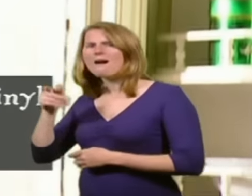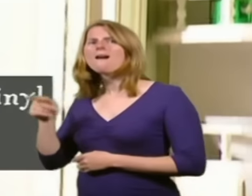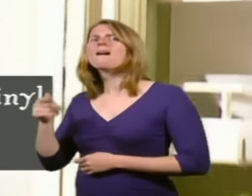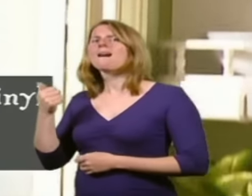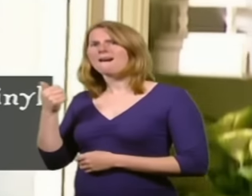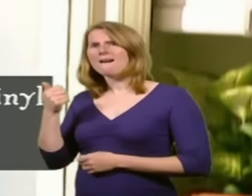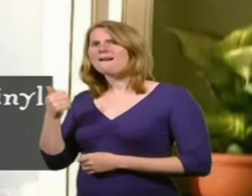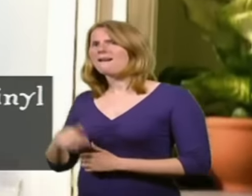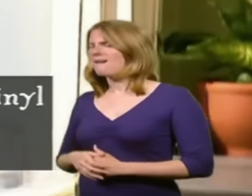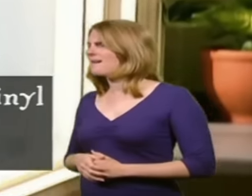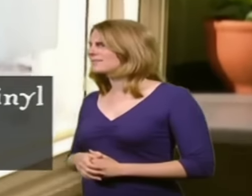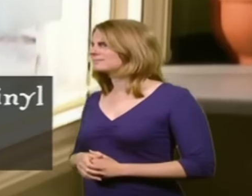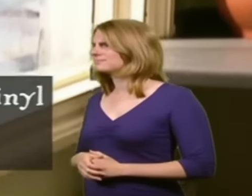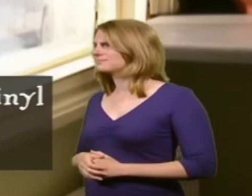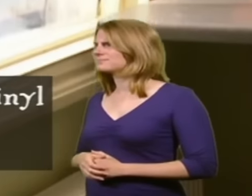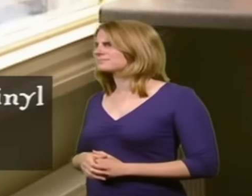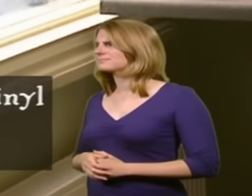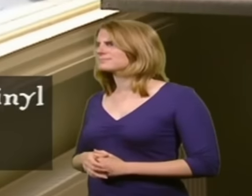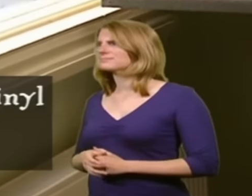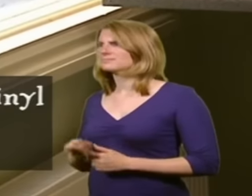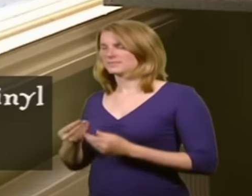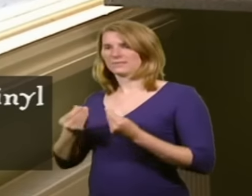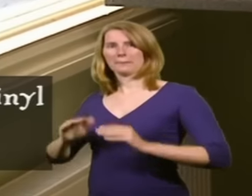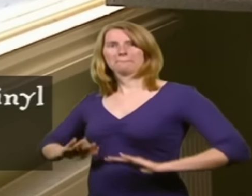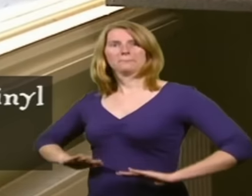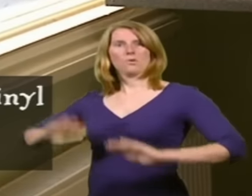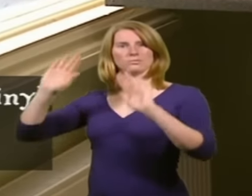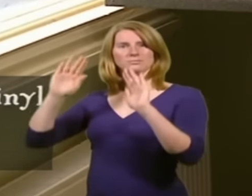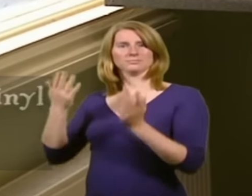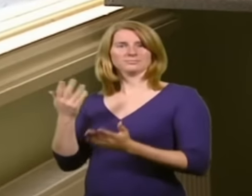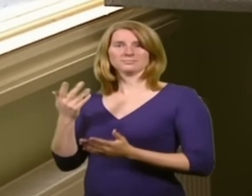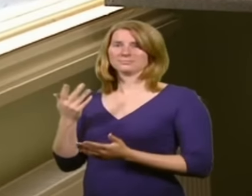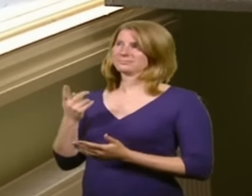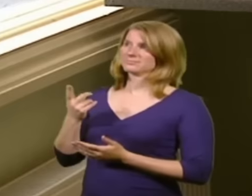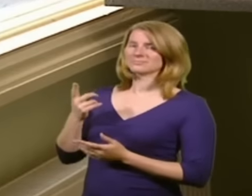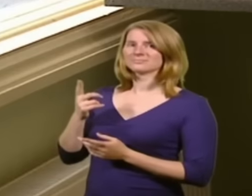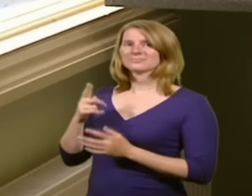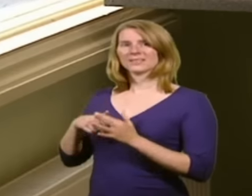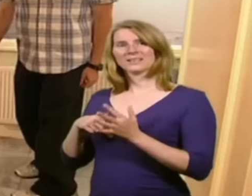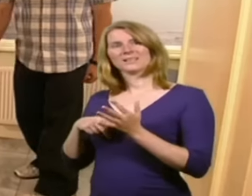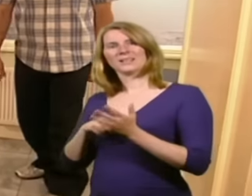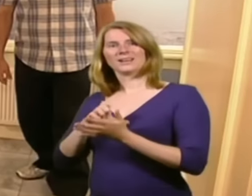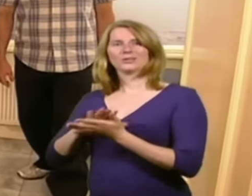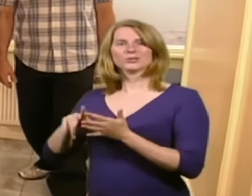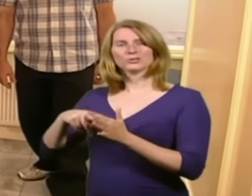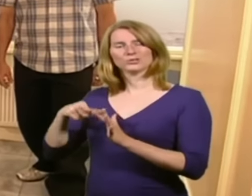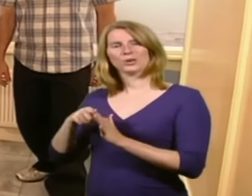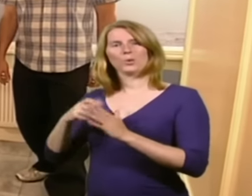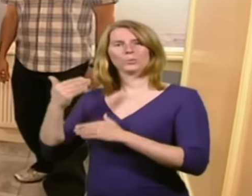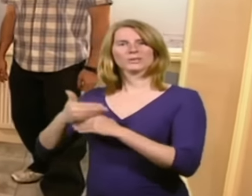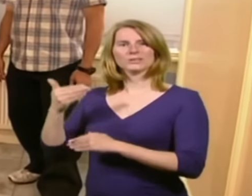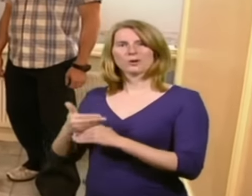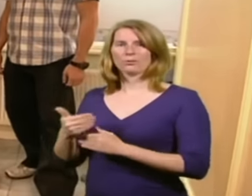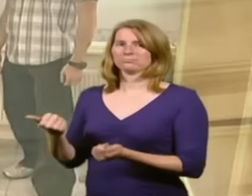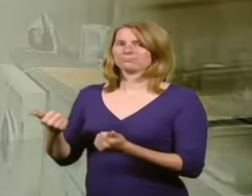easy. Put it on with a film and just went on, you know, five, ten minutes, and you've got a fabulous etched window. But I think,